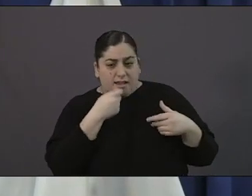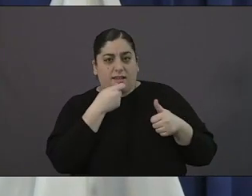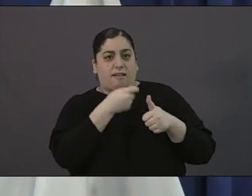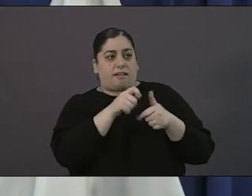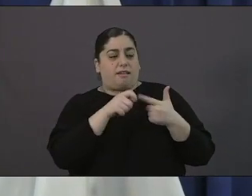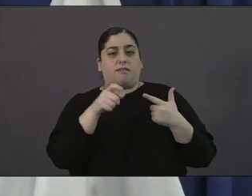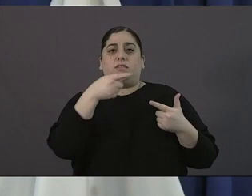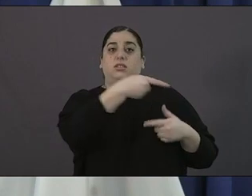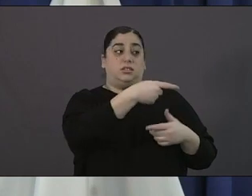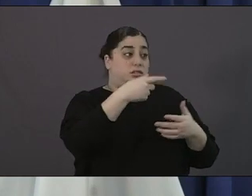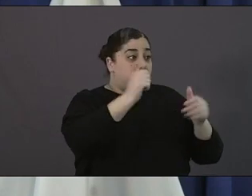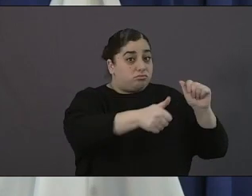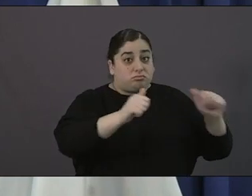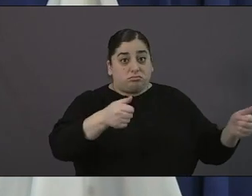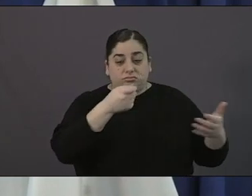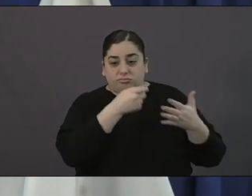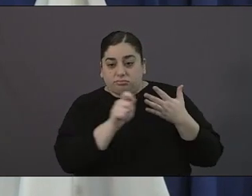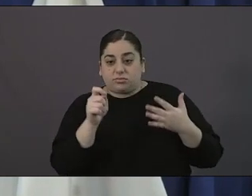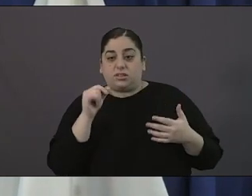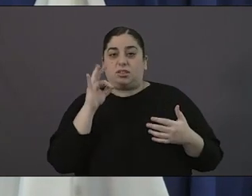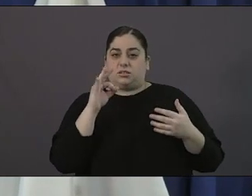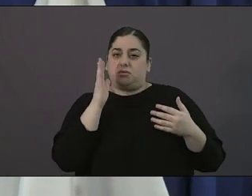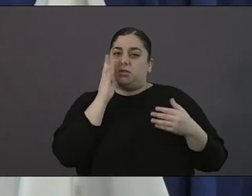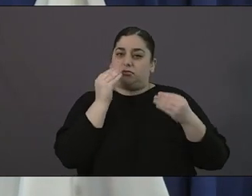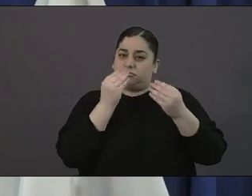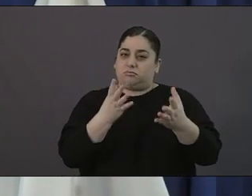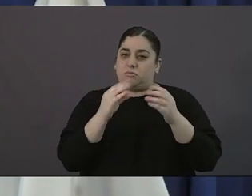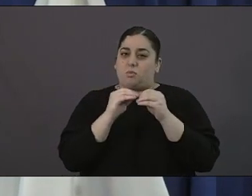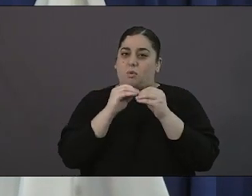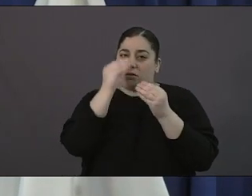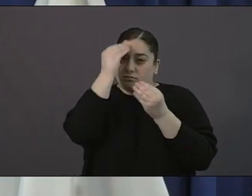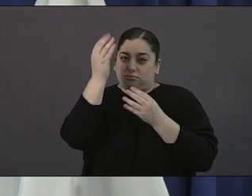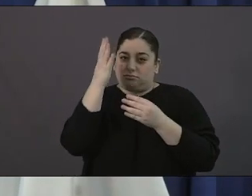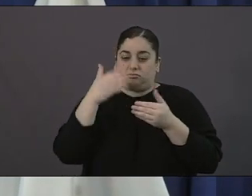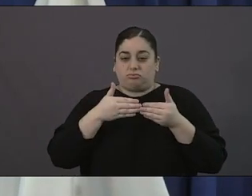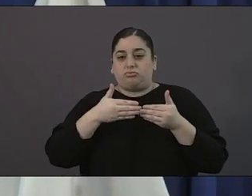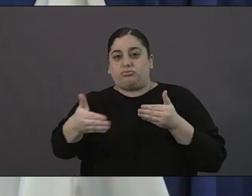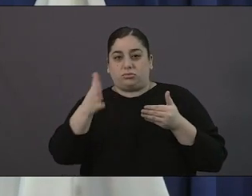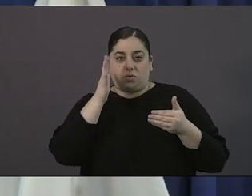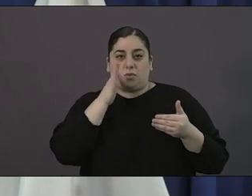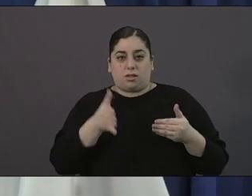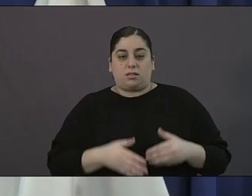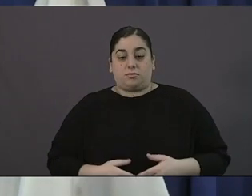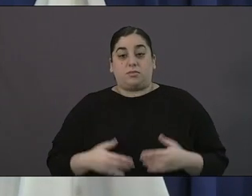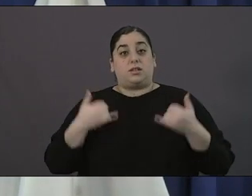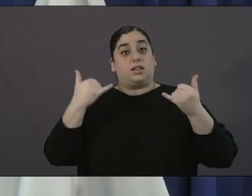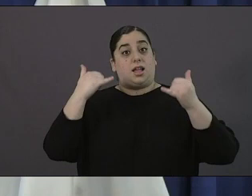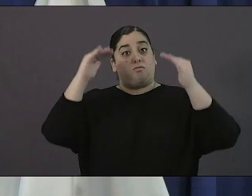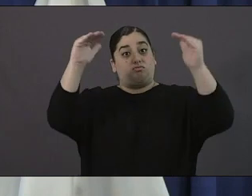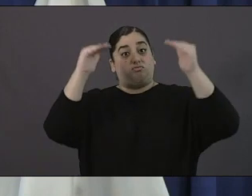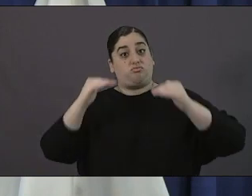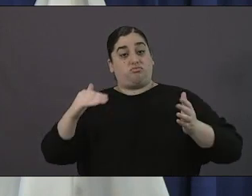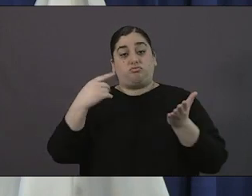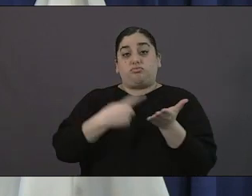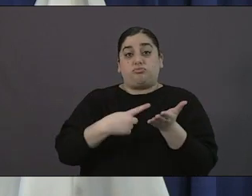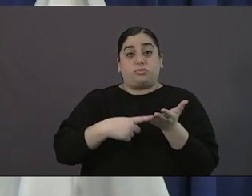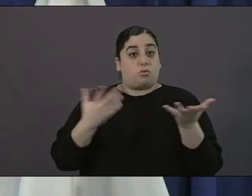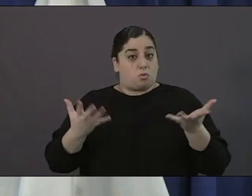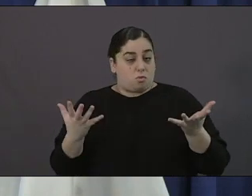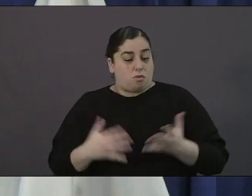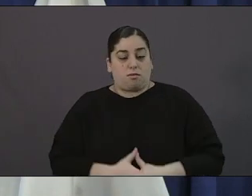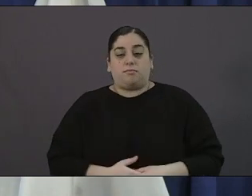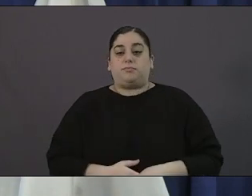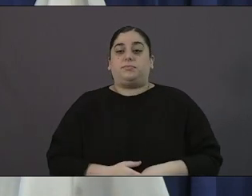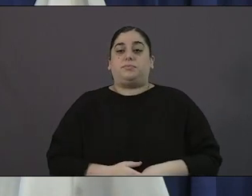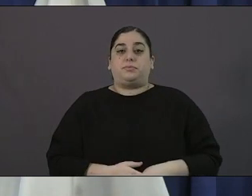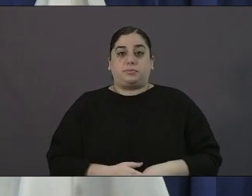able to give some more updates on that in the coming uh coming days and weeks next topic that i want to focus on on today's uh briefing uh is